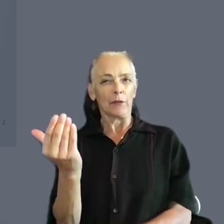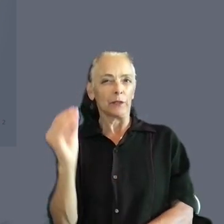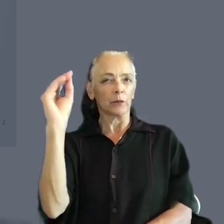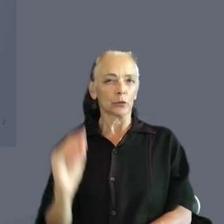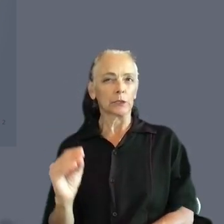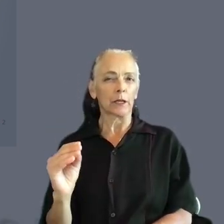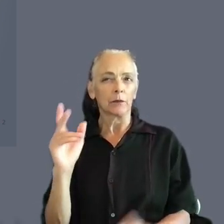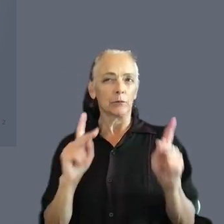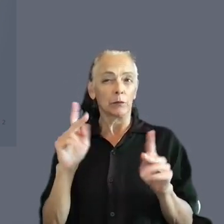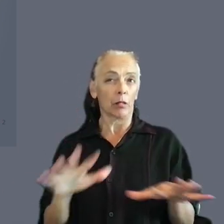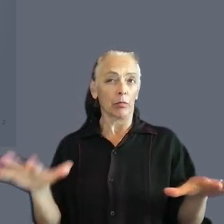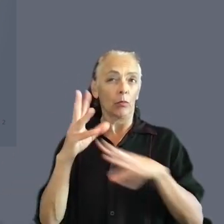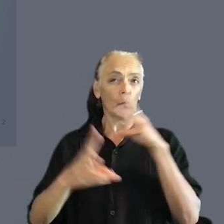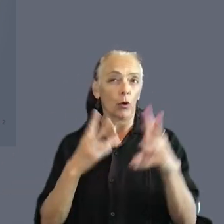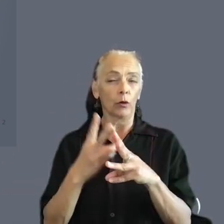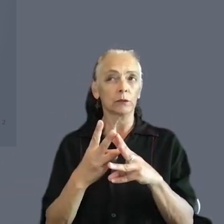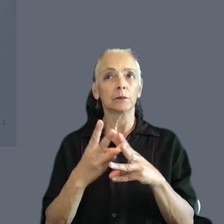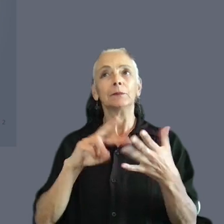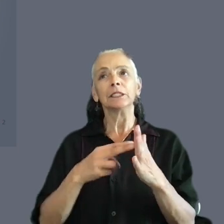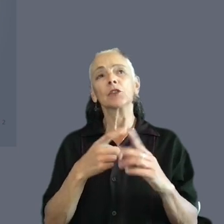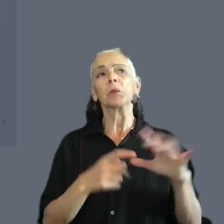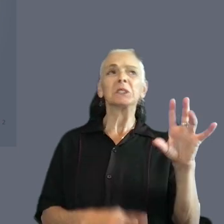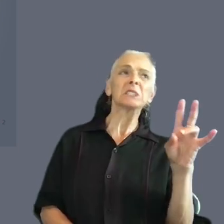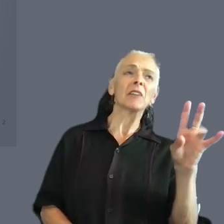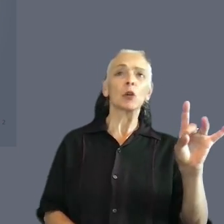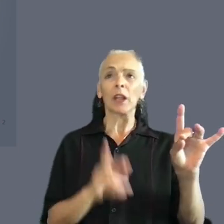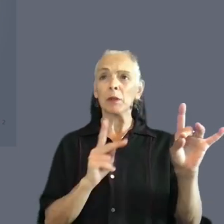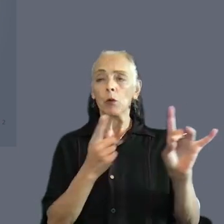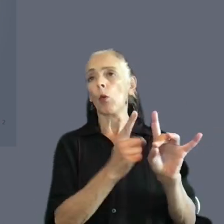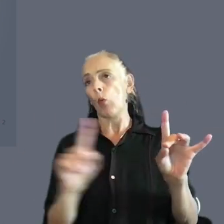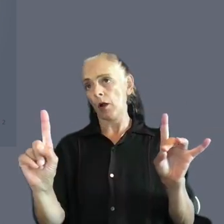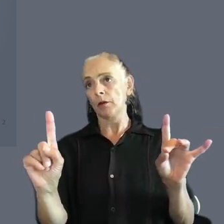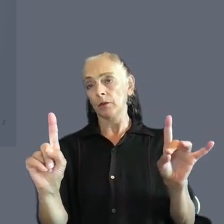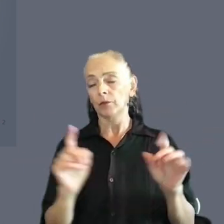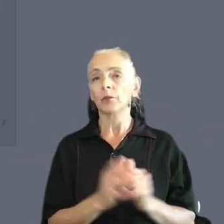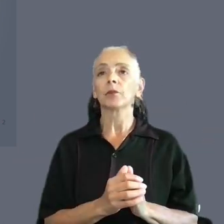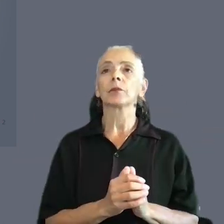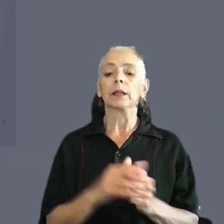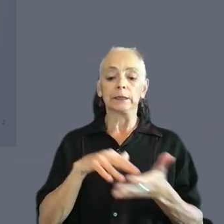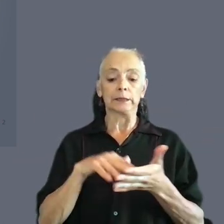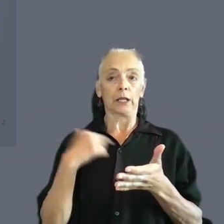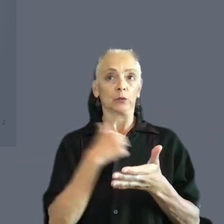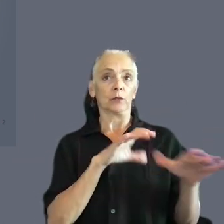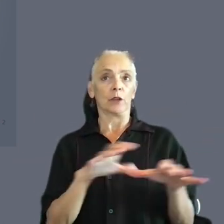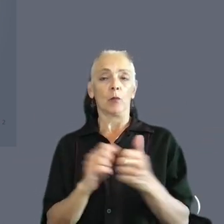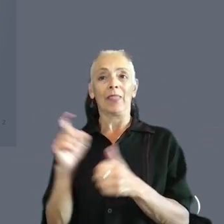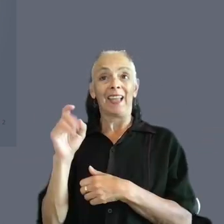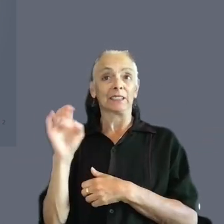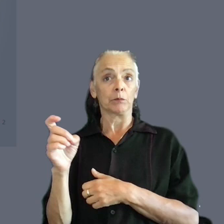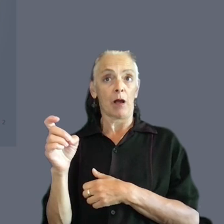population, or between 1 in 7 and 1 in 8 people. In studies that our team has done with Xbox audiences,